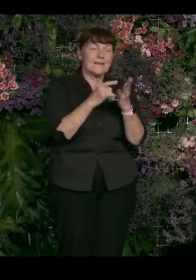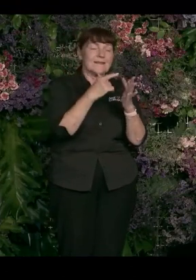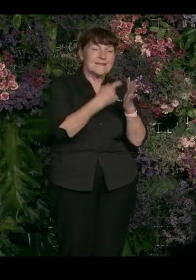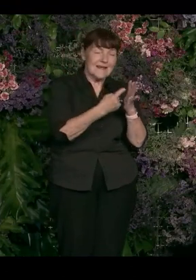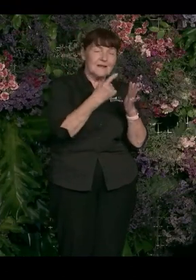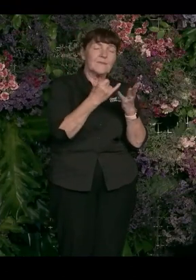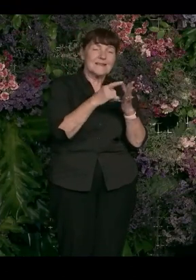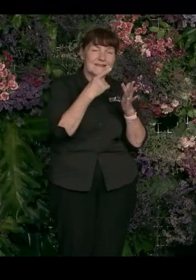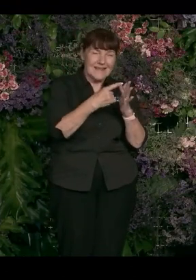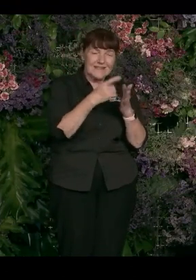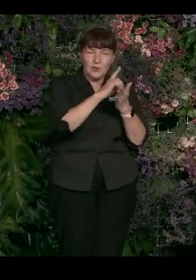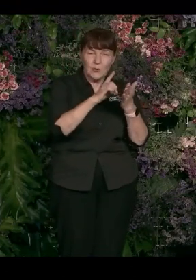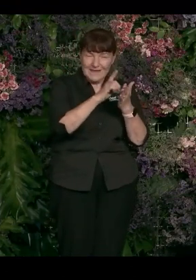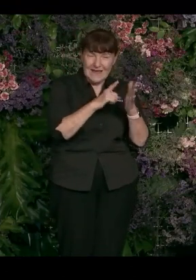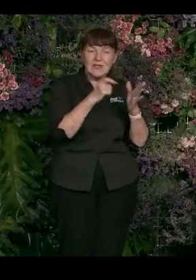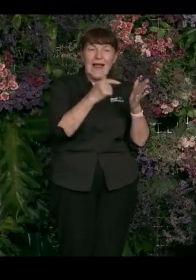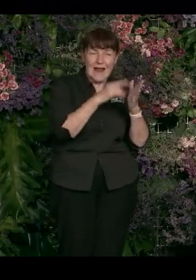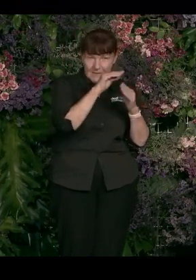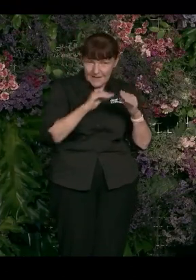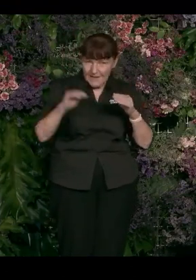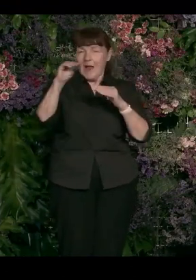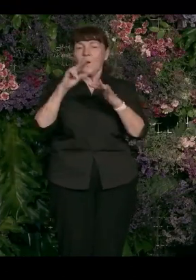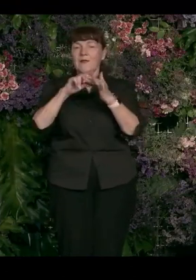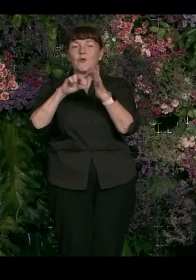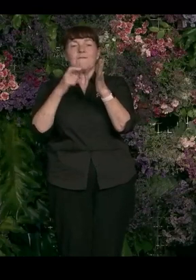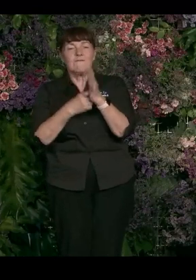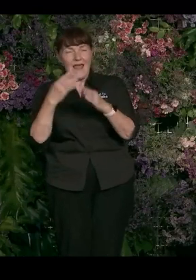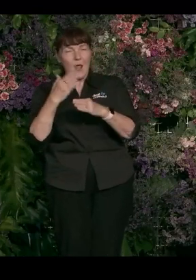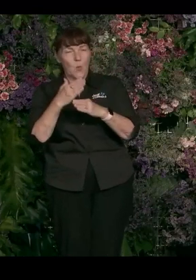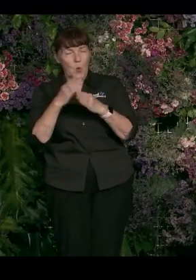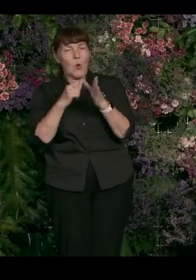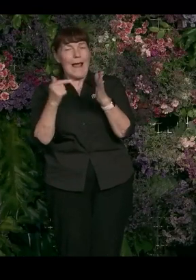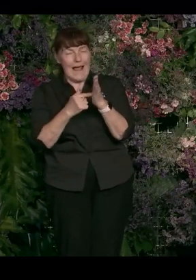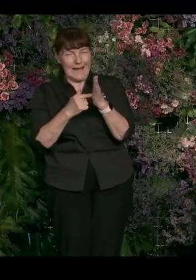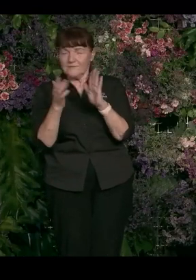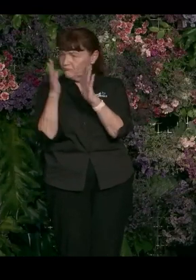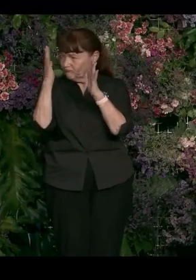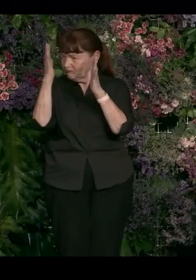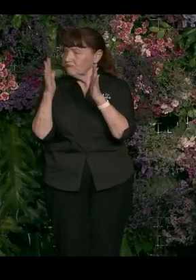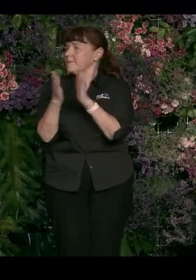lifted up and won into our Fair Work Act. So I'm just going to end by saying this, Kate.